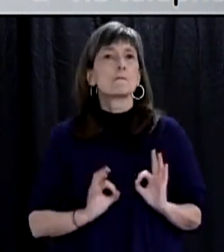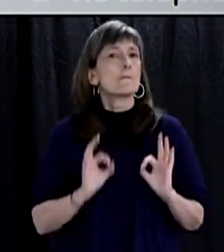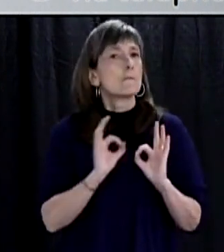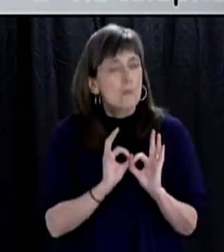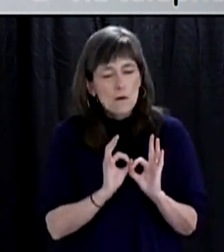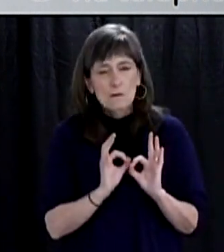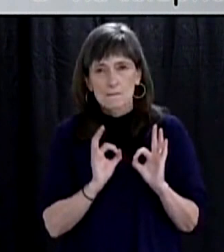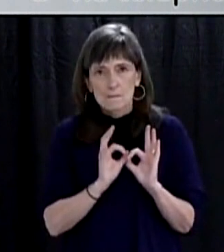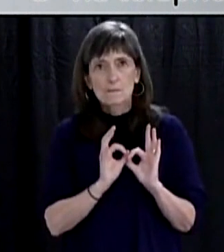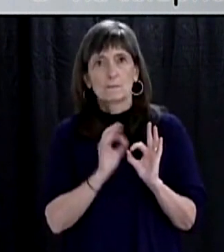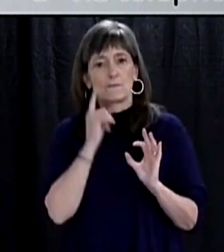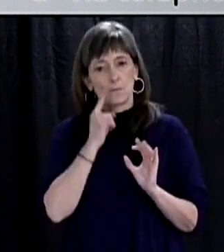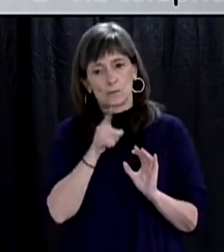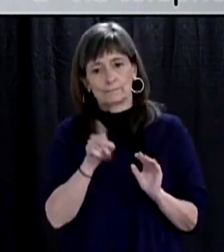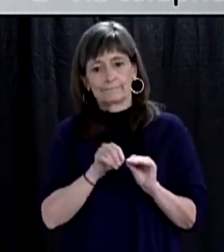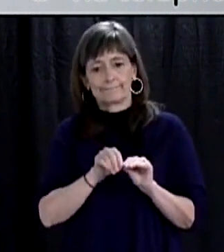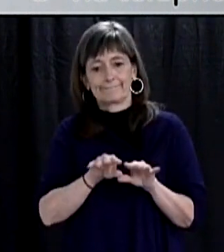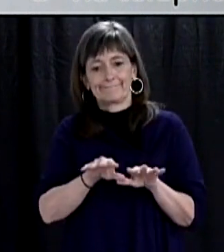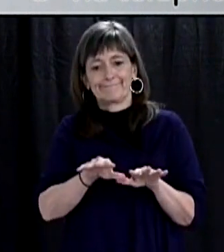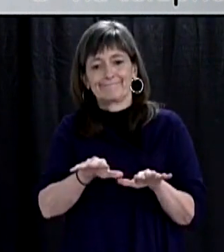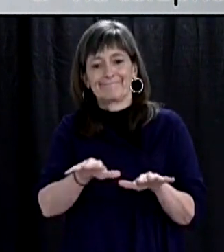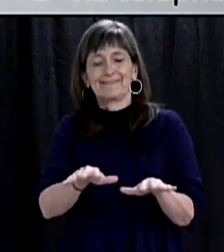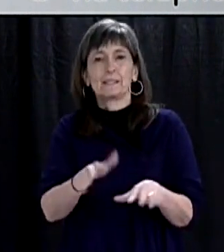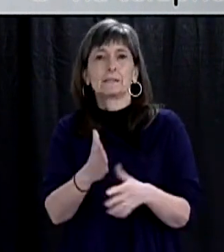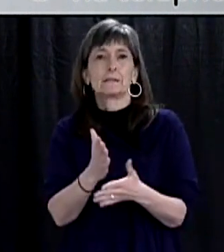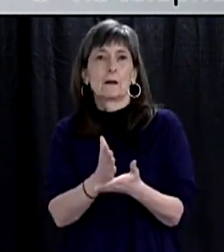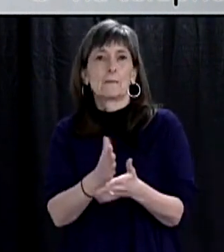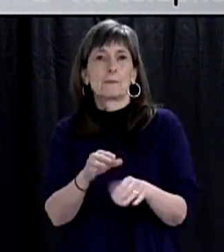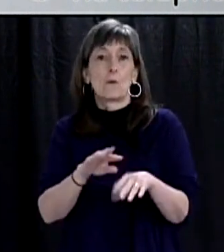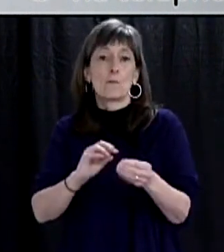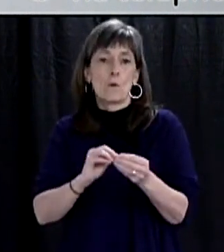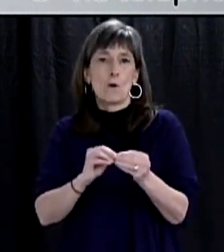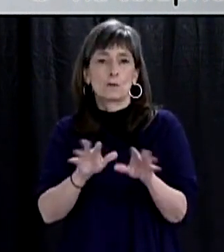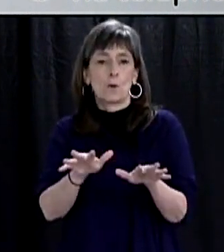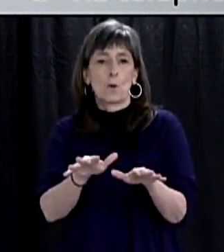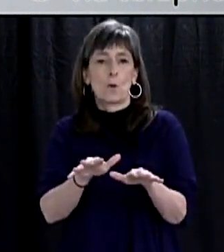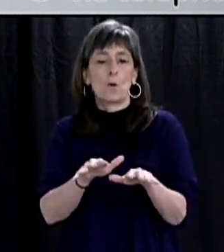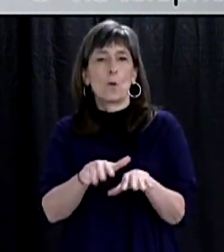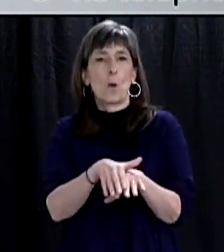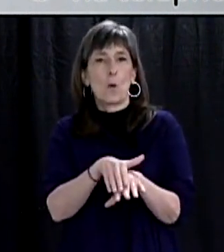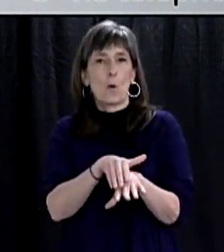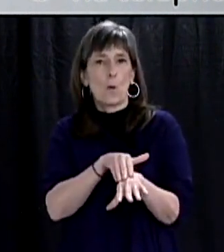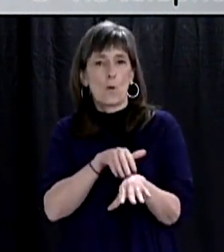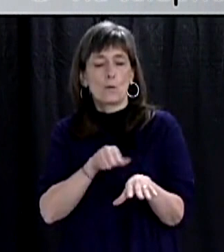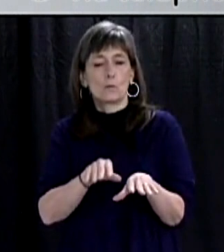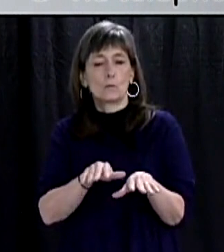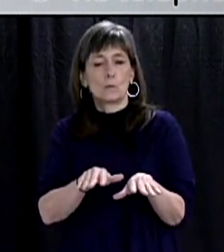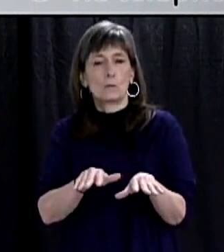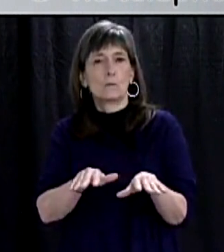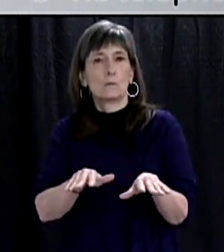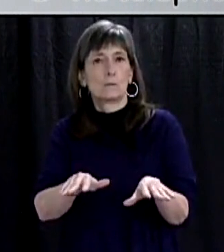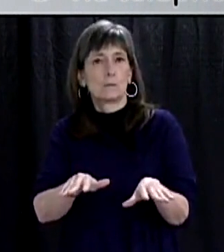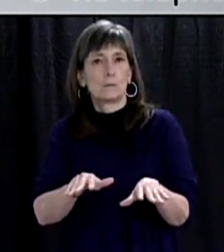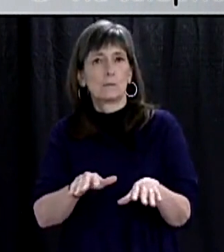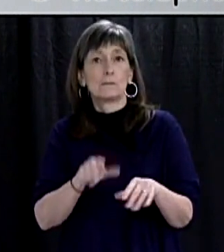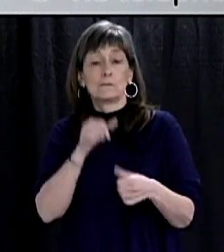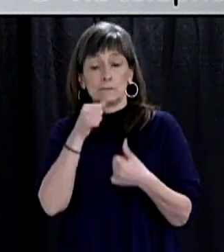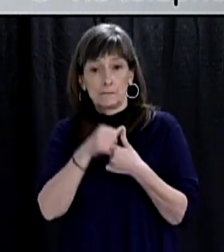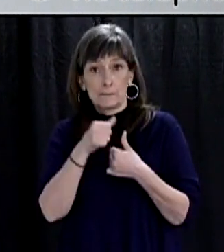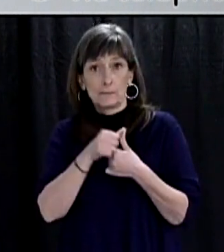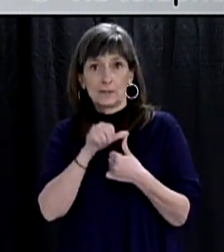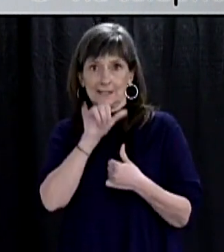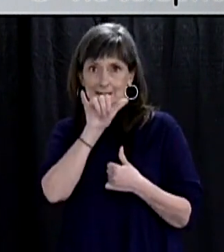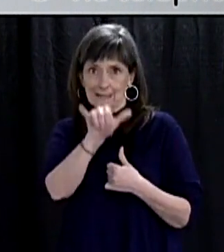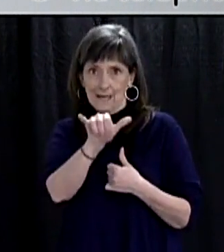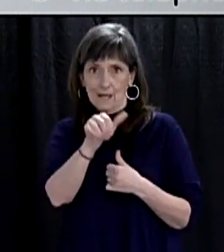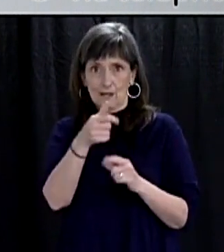COVID-19 in our communities and they will save lives. Please continue to do your part. Remember to stay in